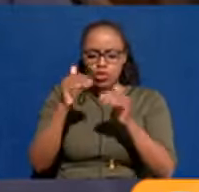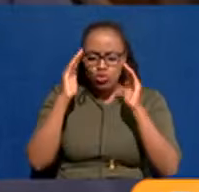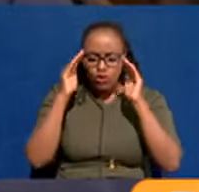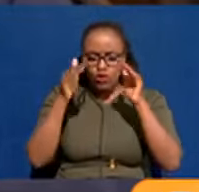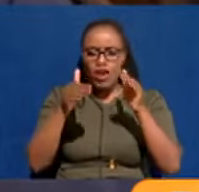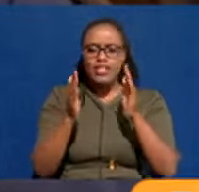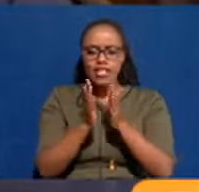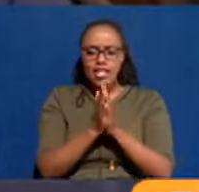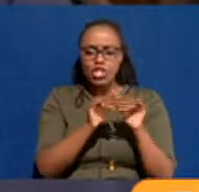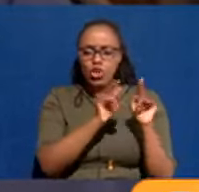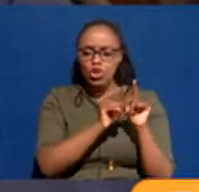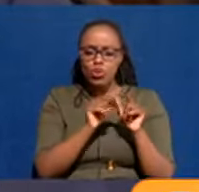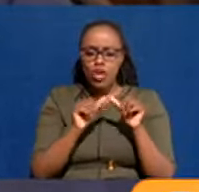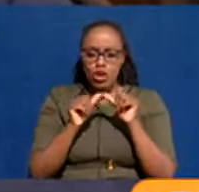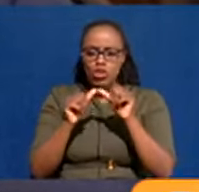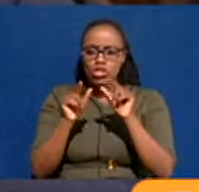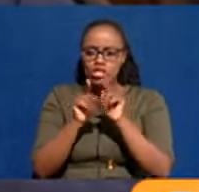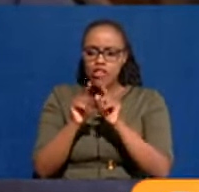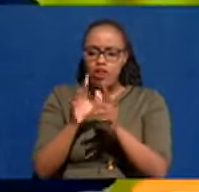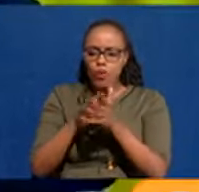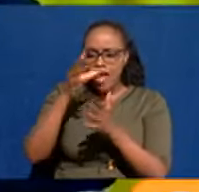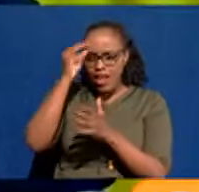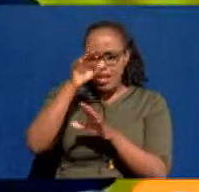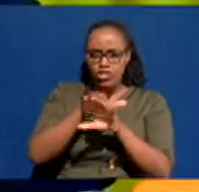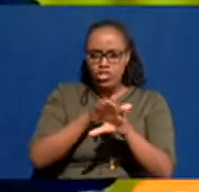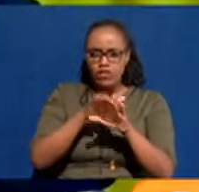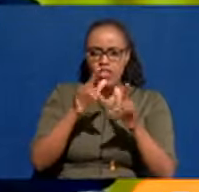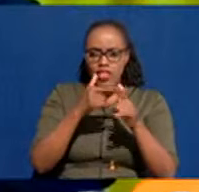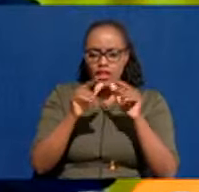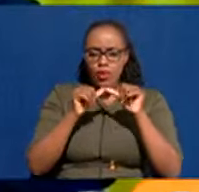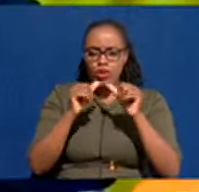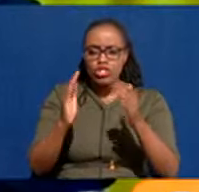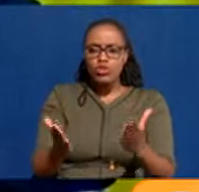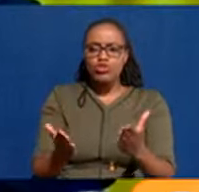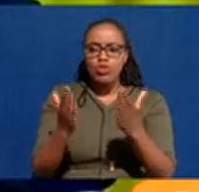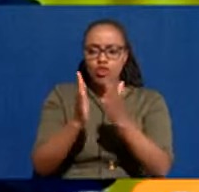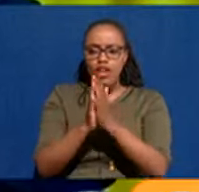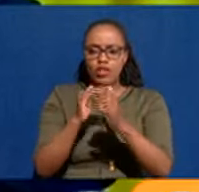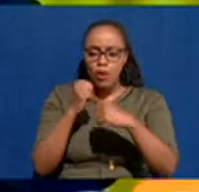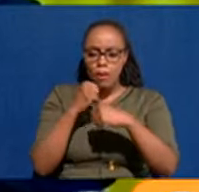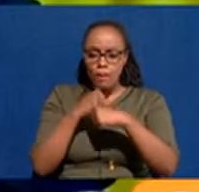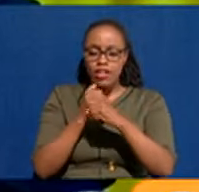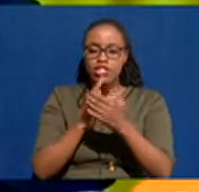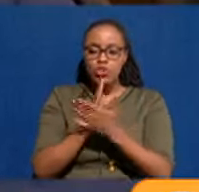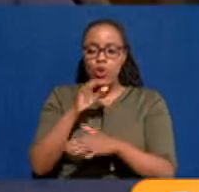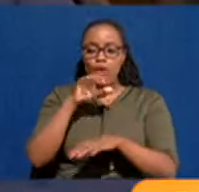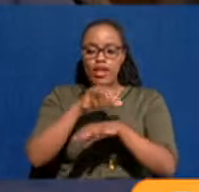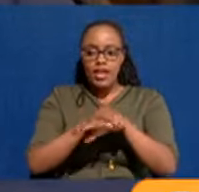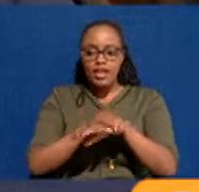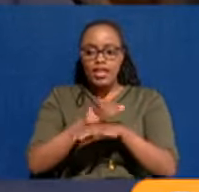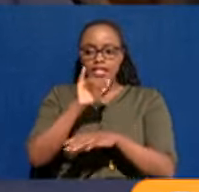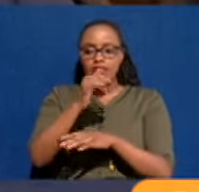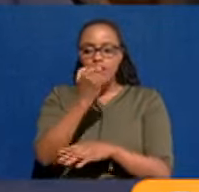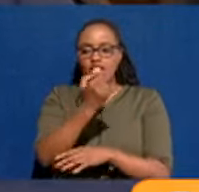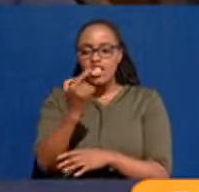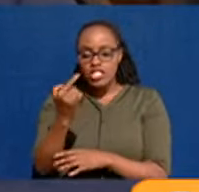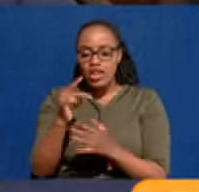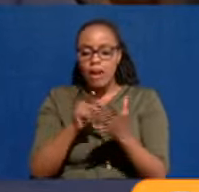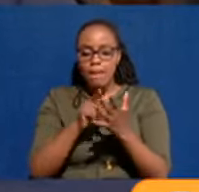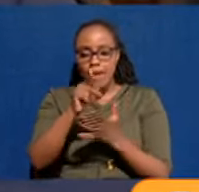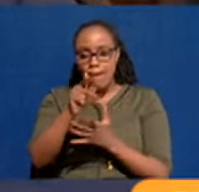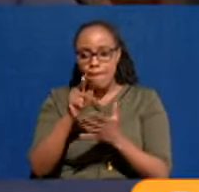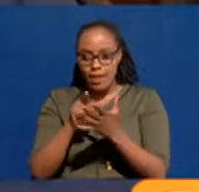and we have not been levying any fees. And therefore, we are going to keep improving this to make sure that we get every single payment